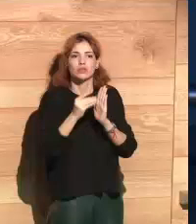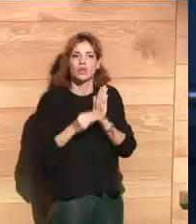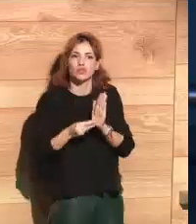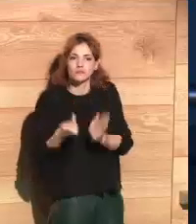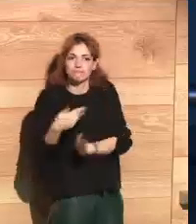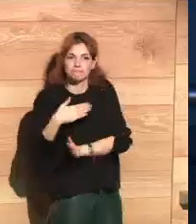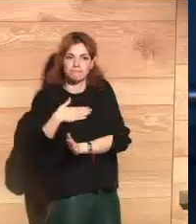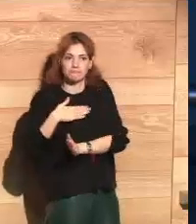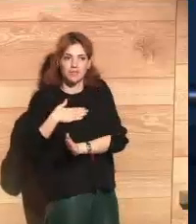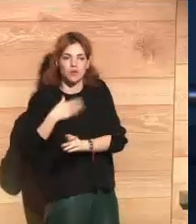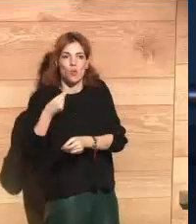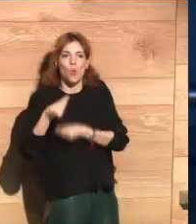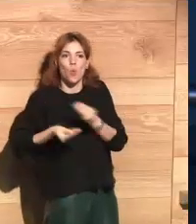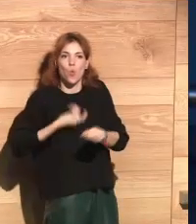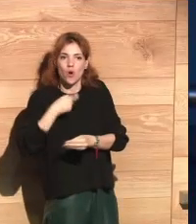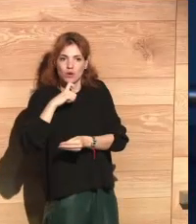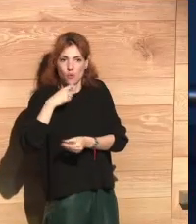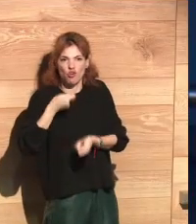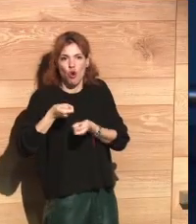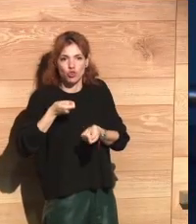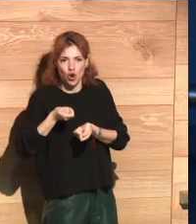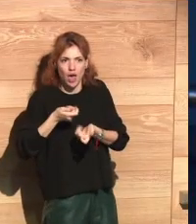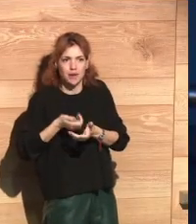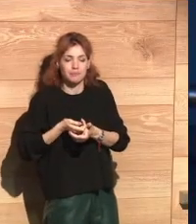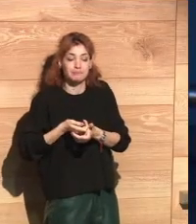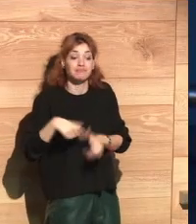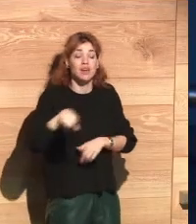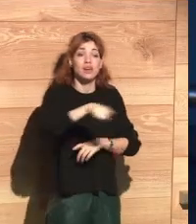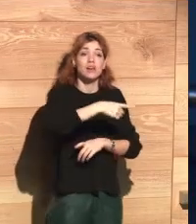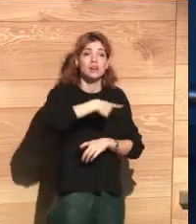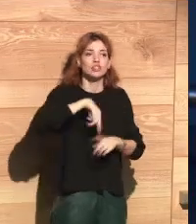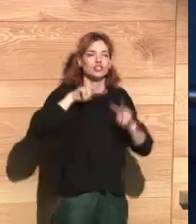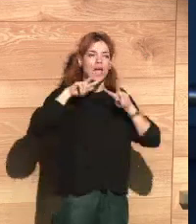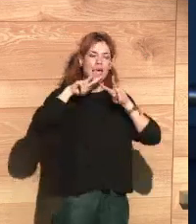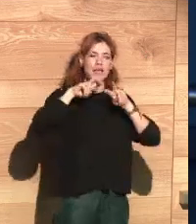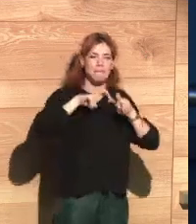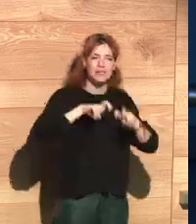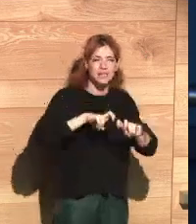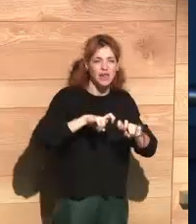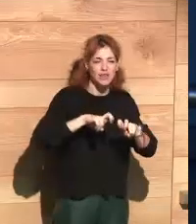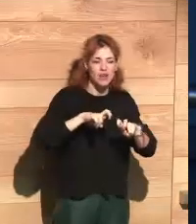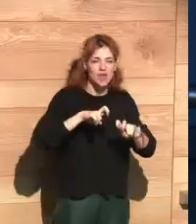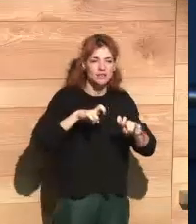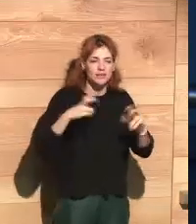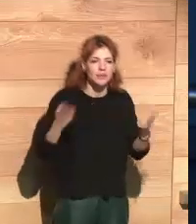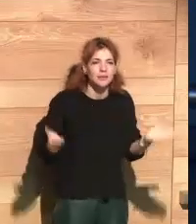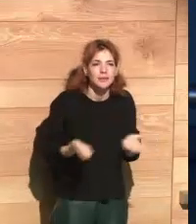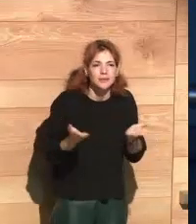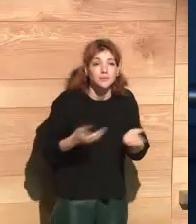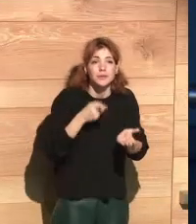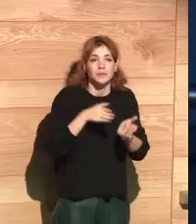with the control by the users of their own data. With today, we wanted to push forward research